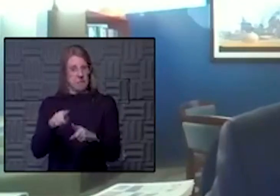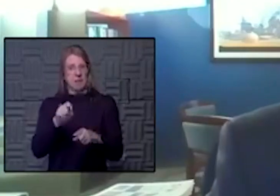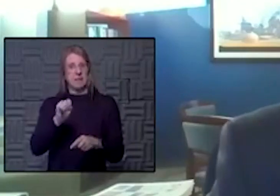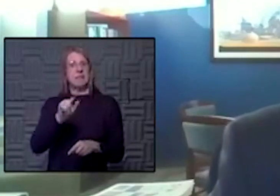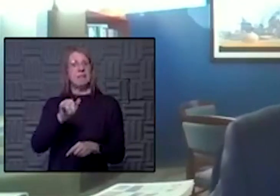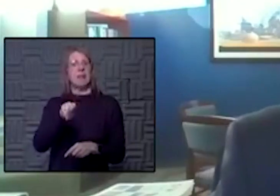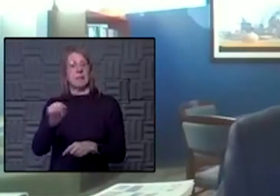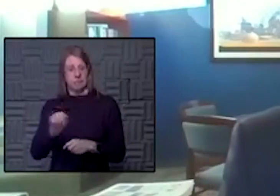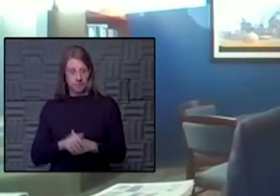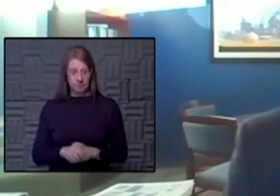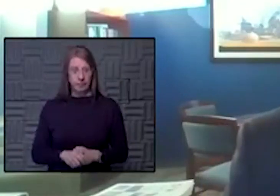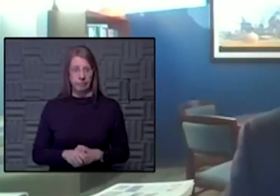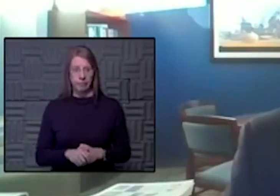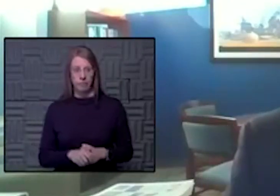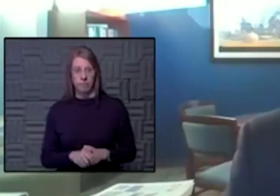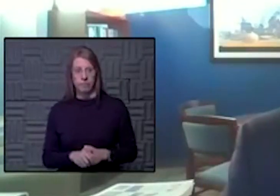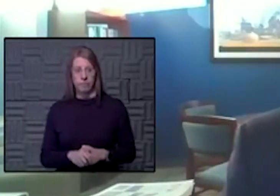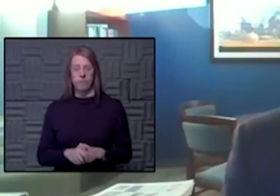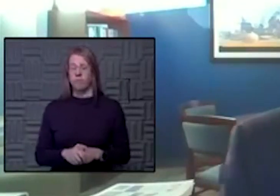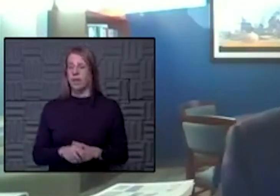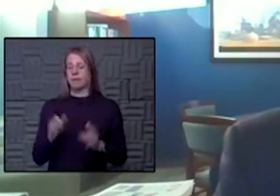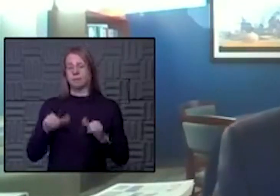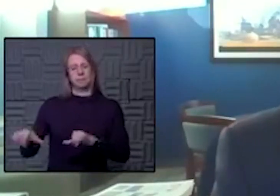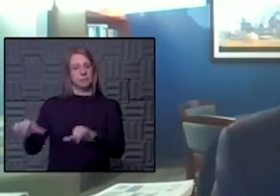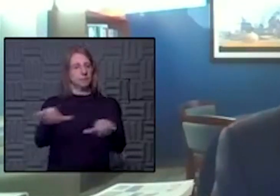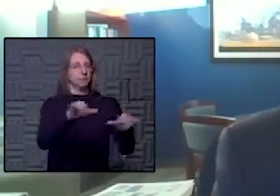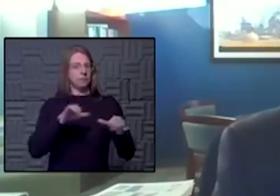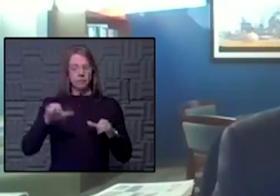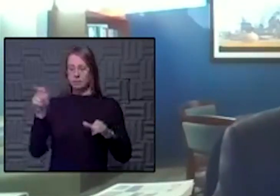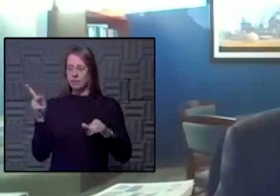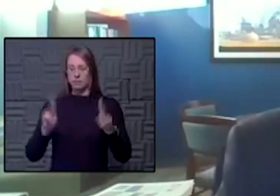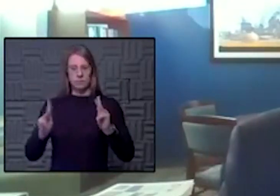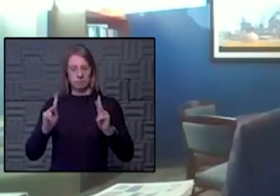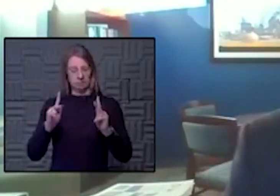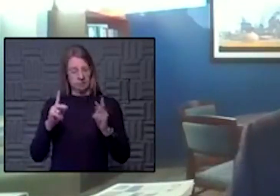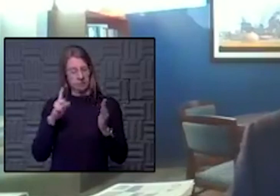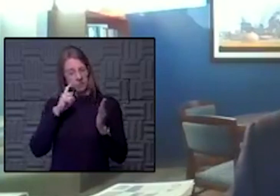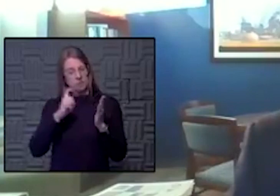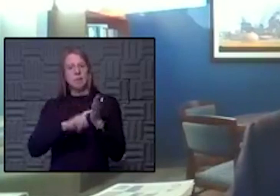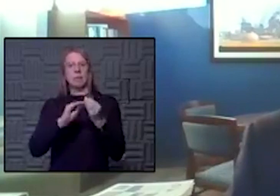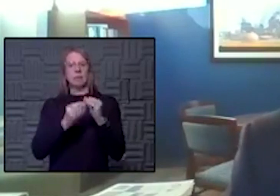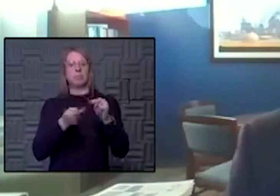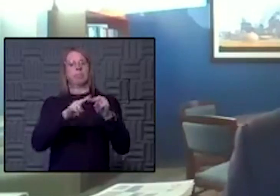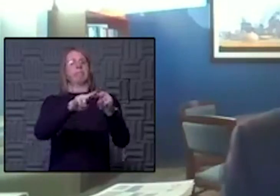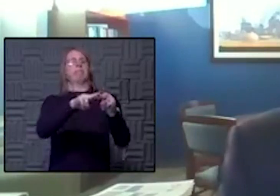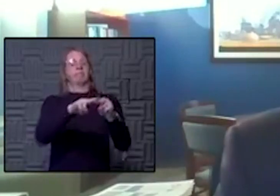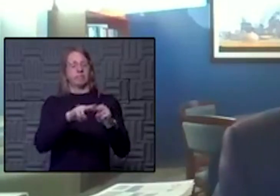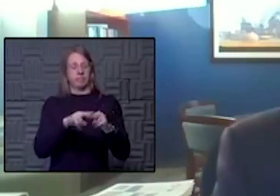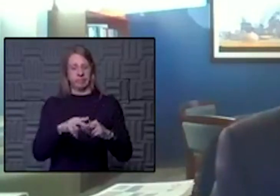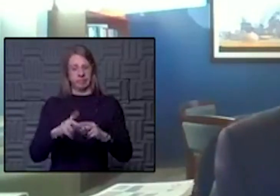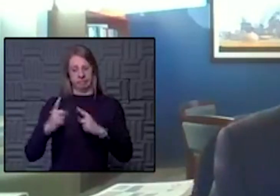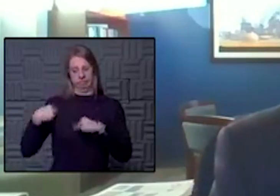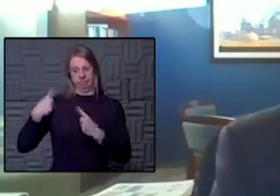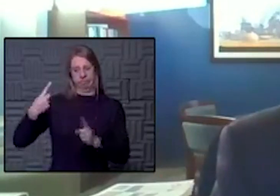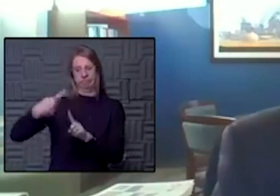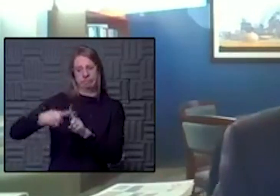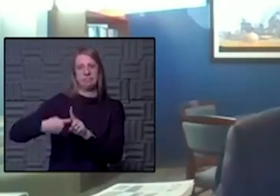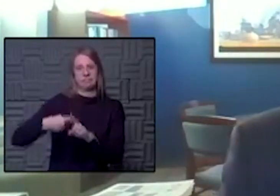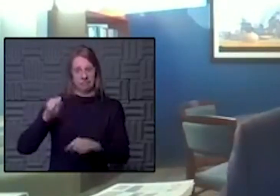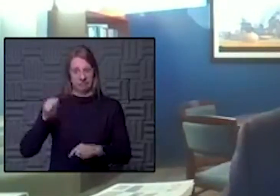Well, like everybody else, we've seen a pretty significant increase in the numbers over this last month.